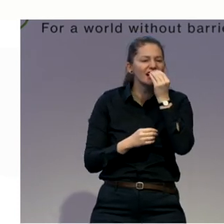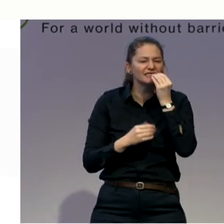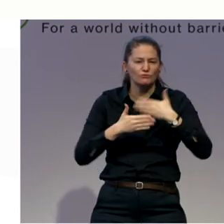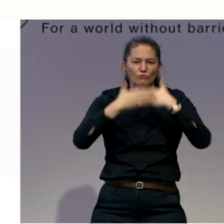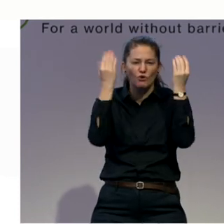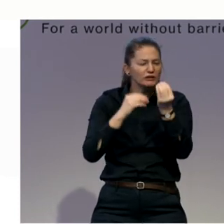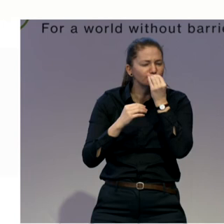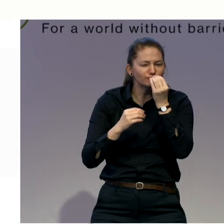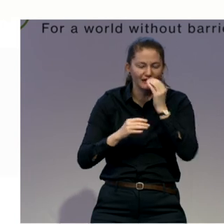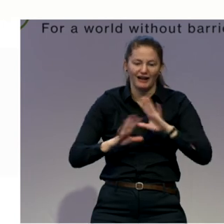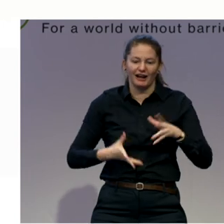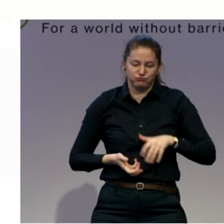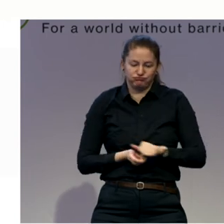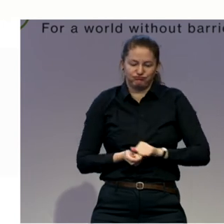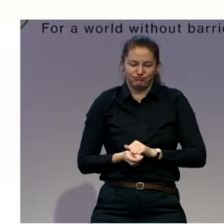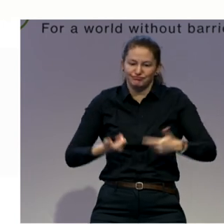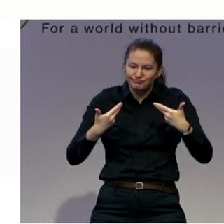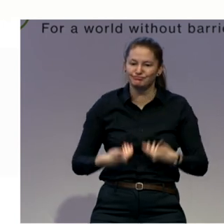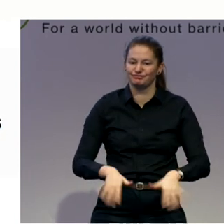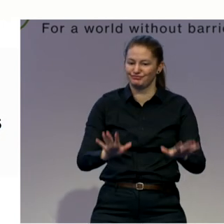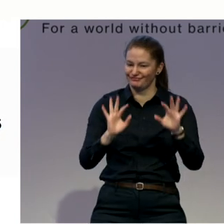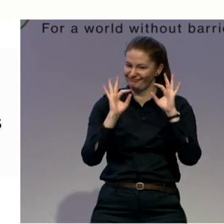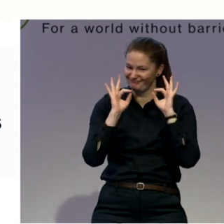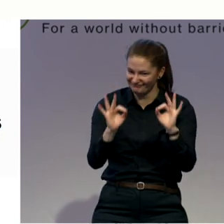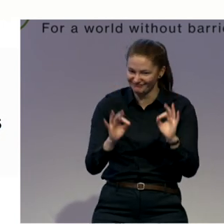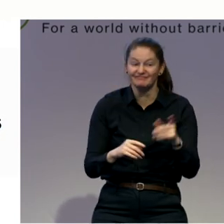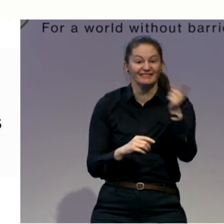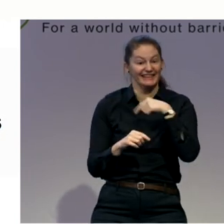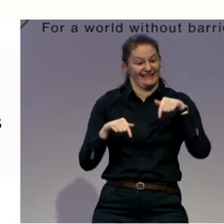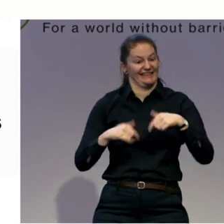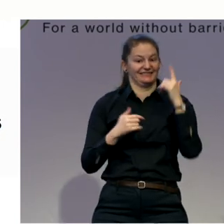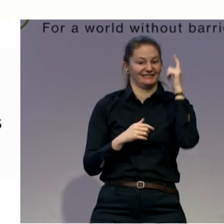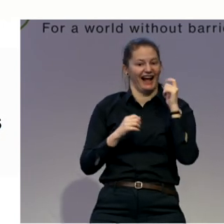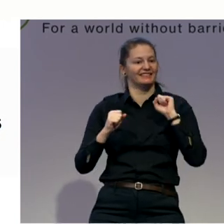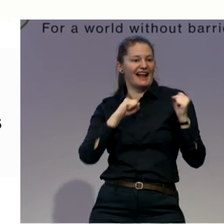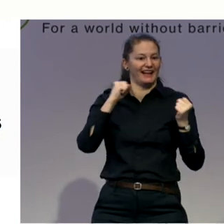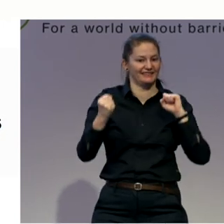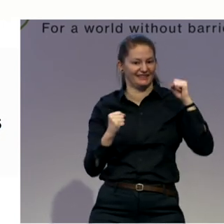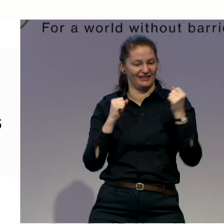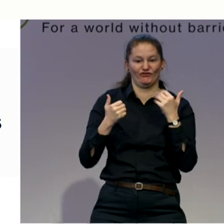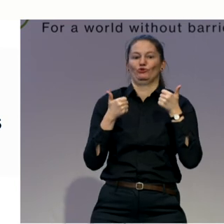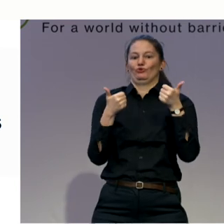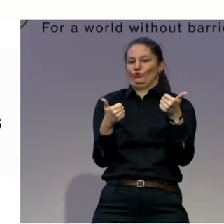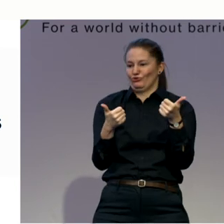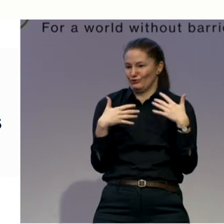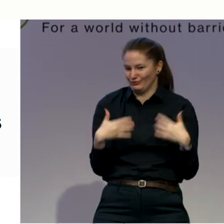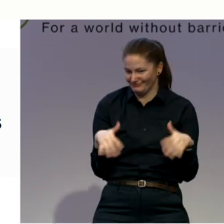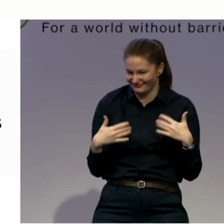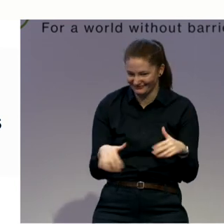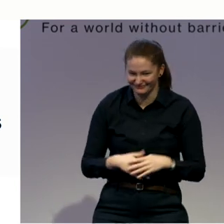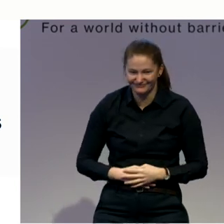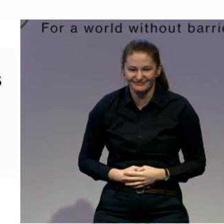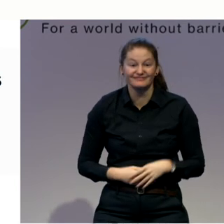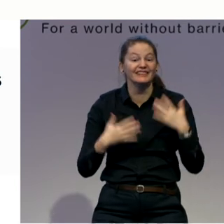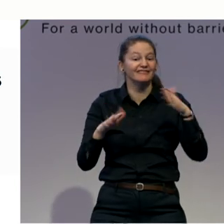wonderful day. And especially get ready for the dancing tonight. How about dancing? Yes.